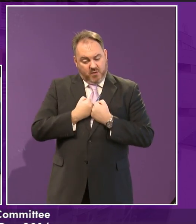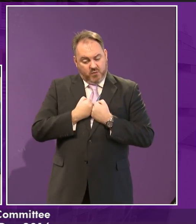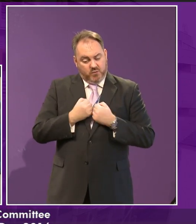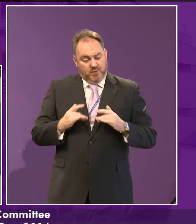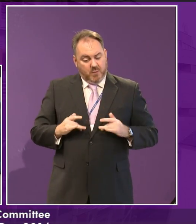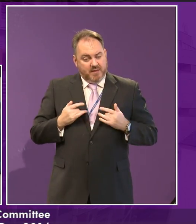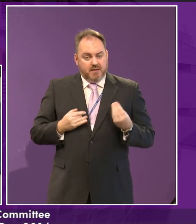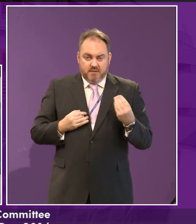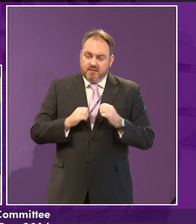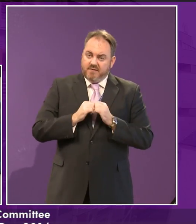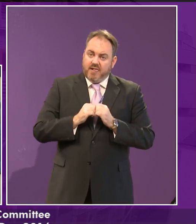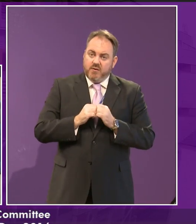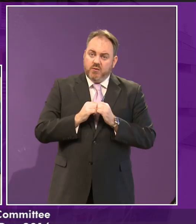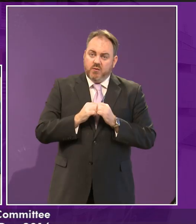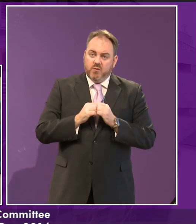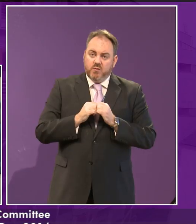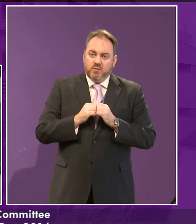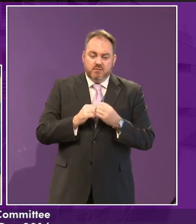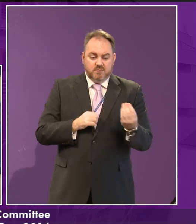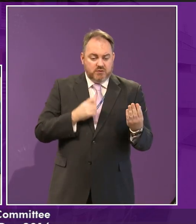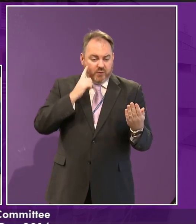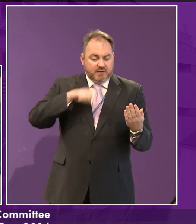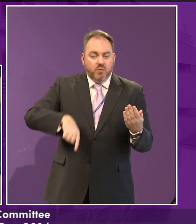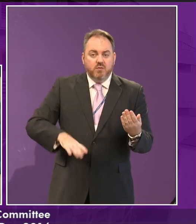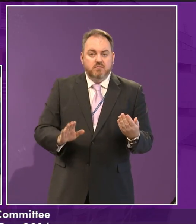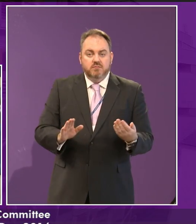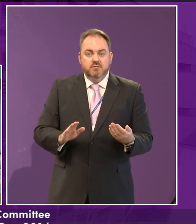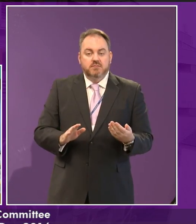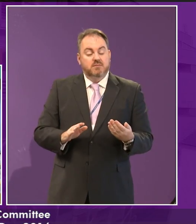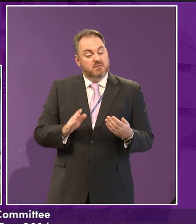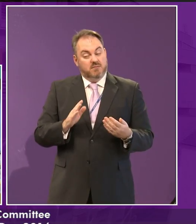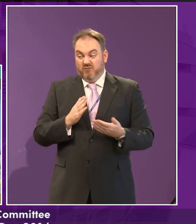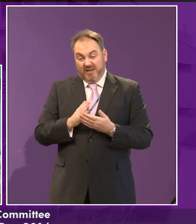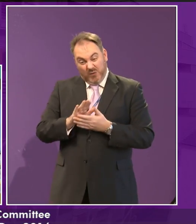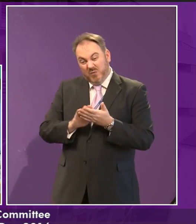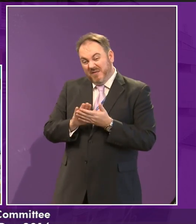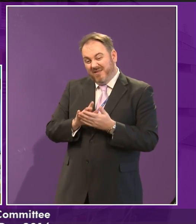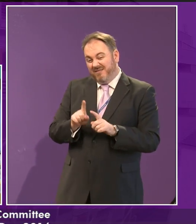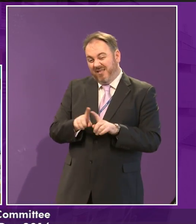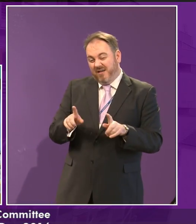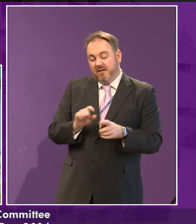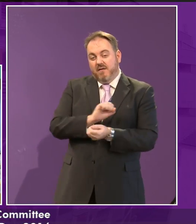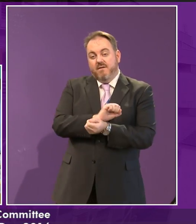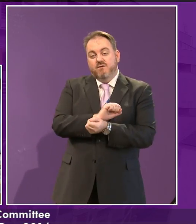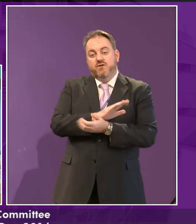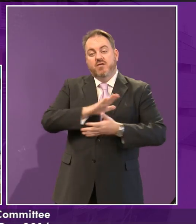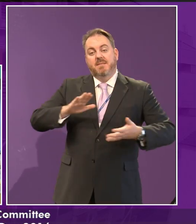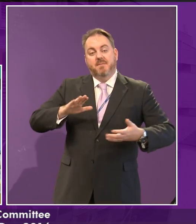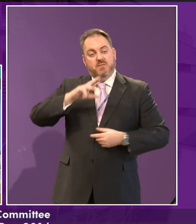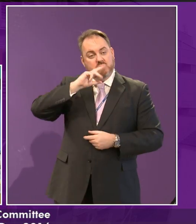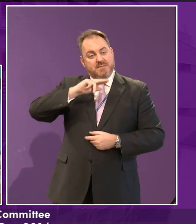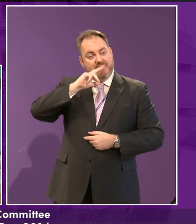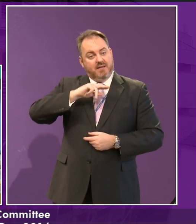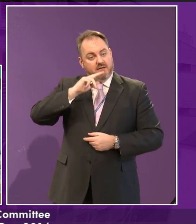exist, not just fade away. Yeah, so a bit of freedom of speech. Yeah. Hopefully we're giving you that